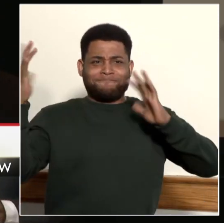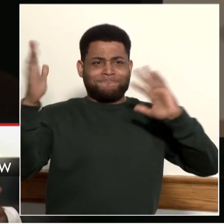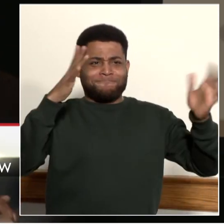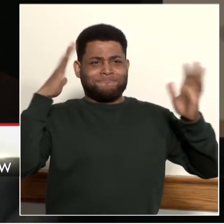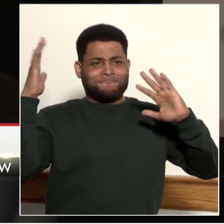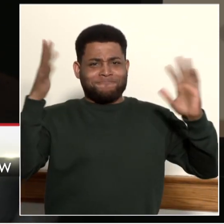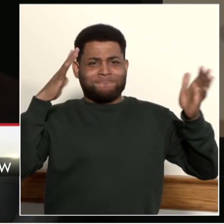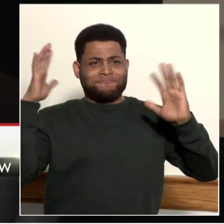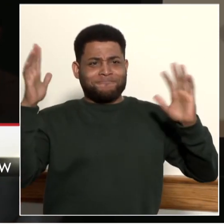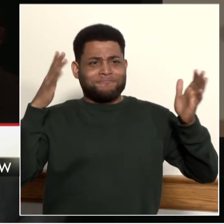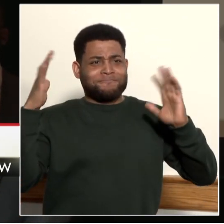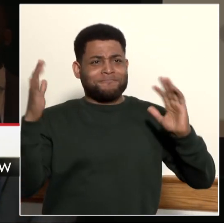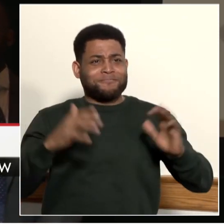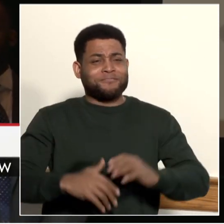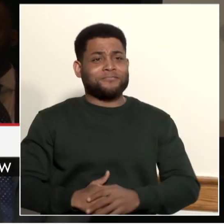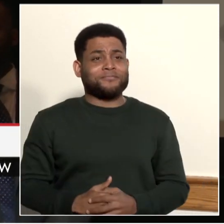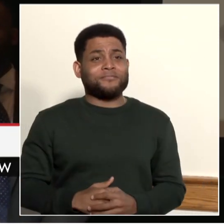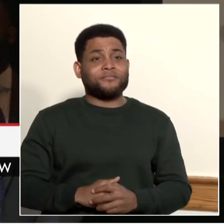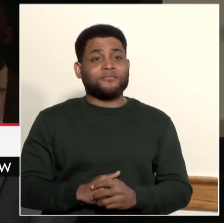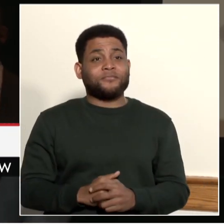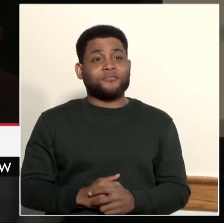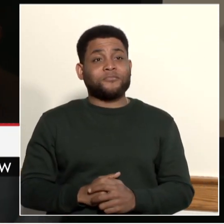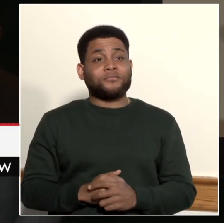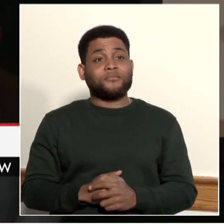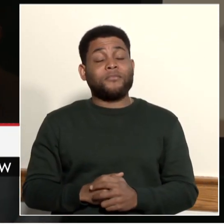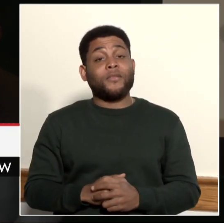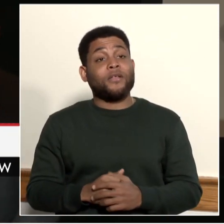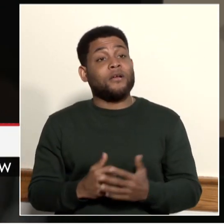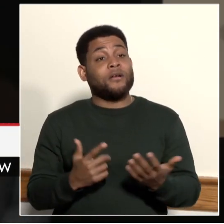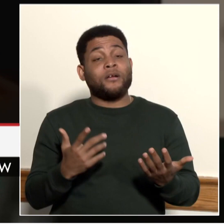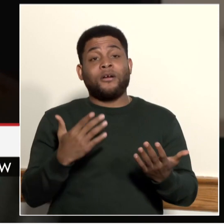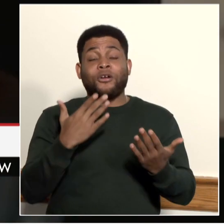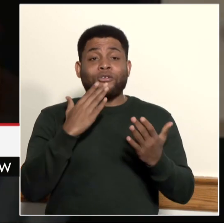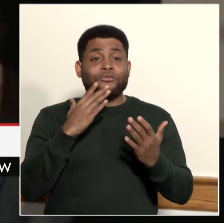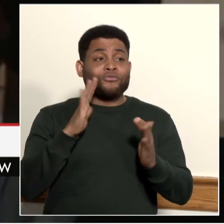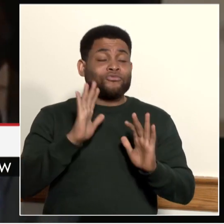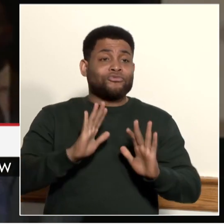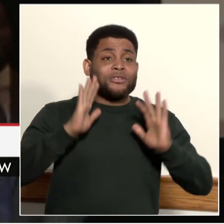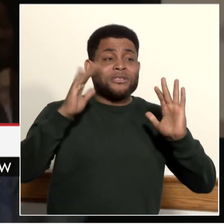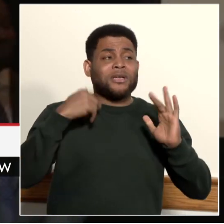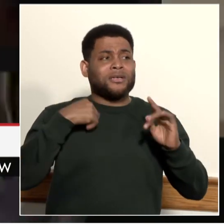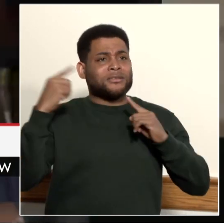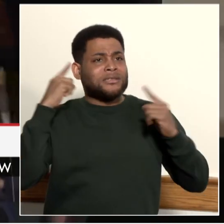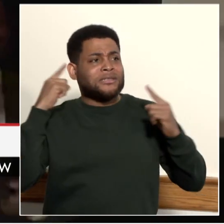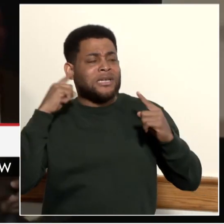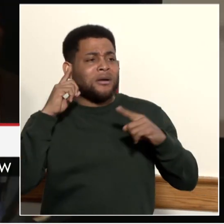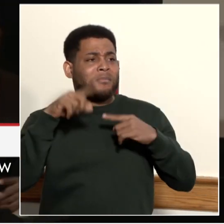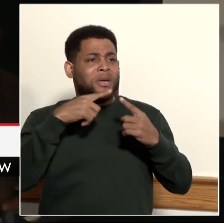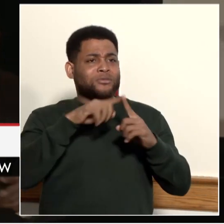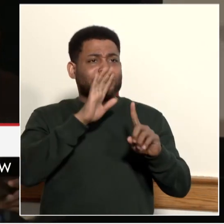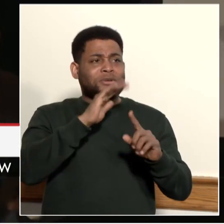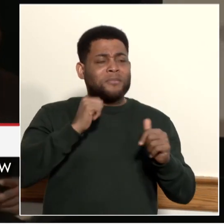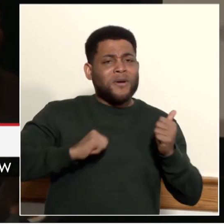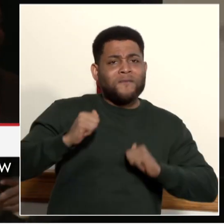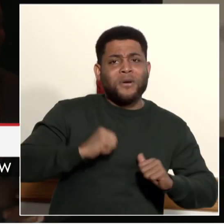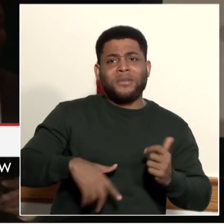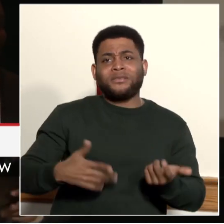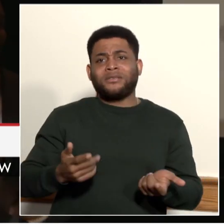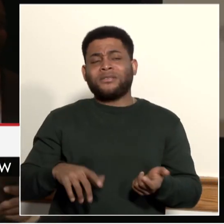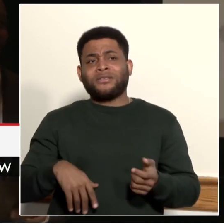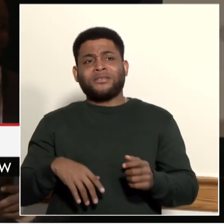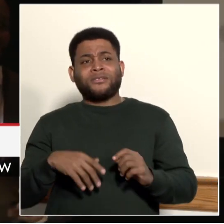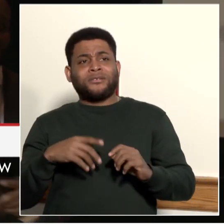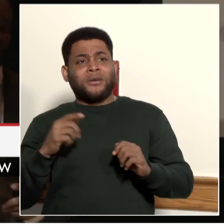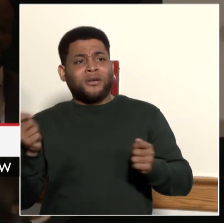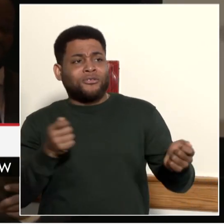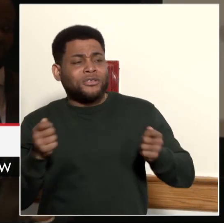It was great to hear the performance by the band. Let's give the band another round of applause. You were phenomenal. Thank